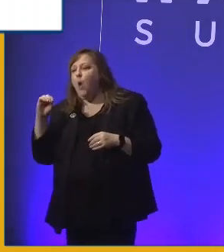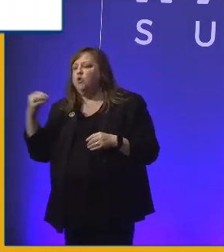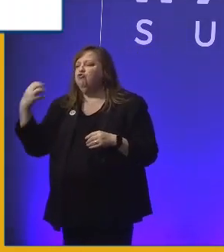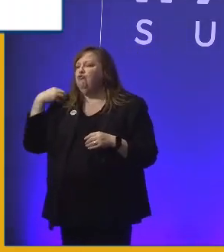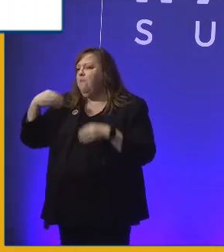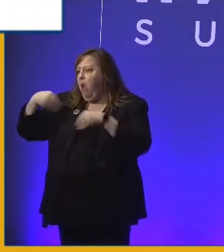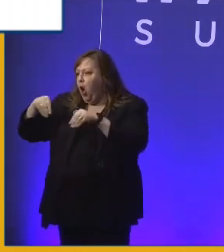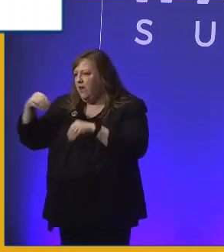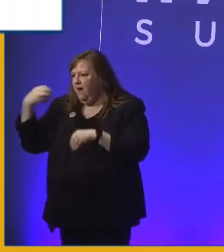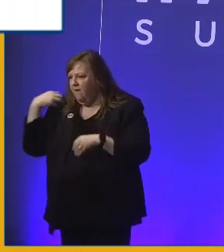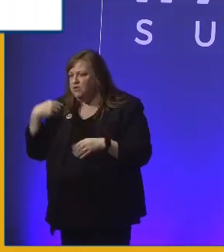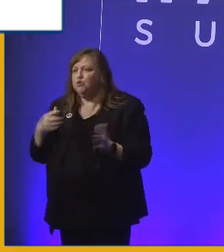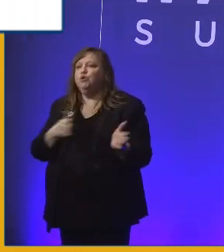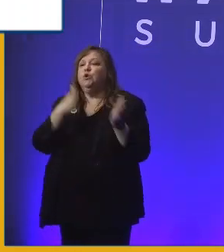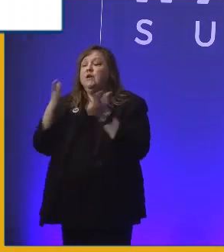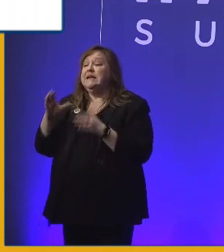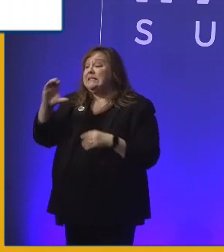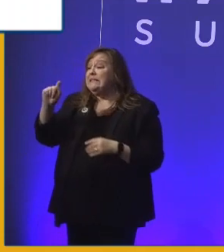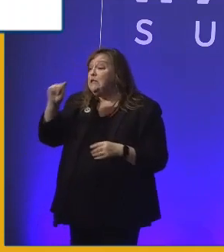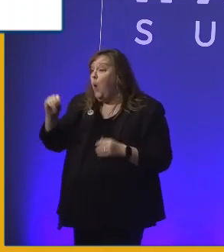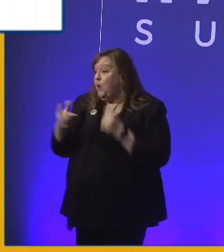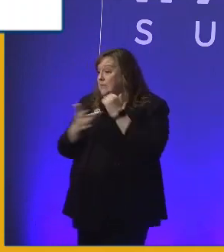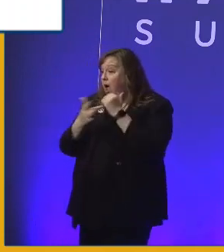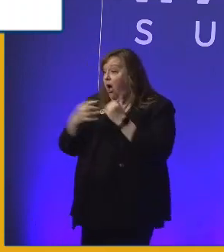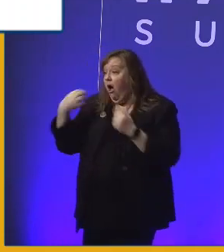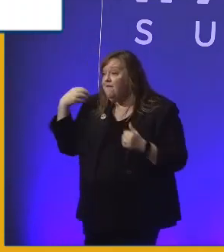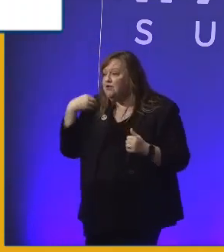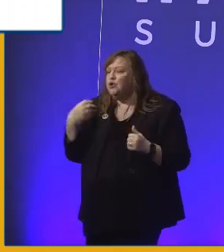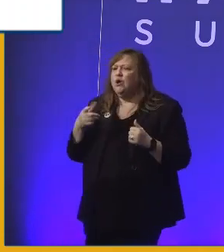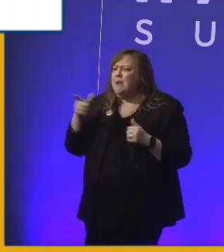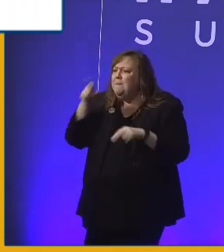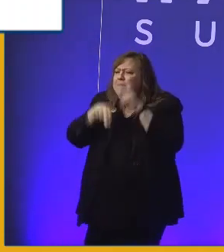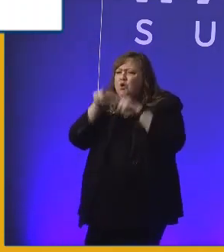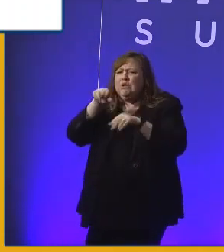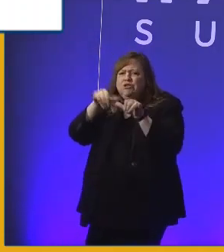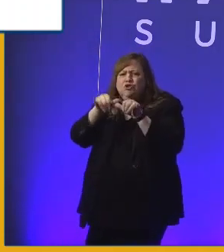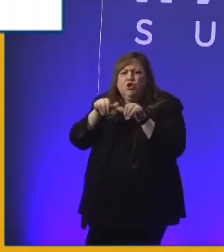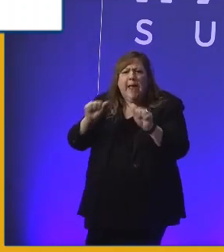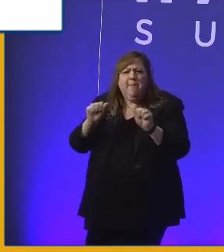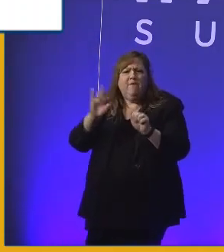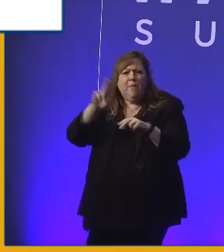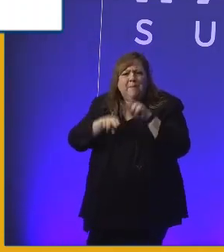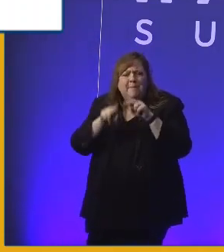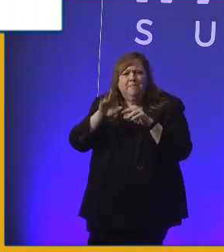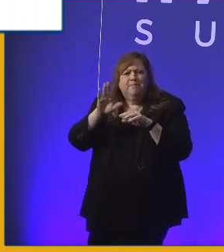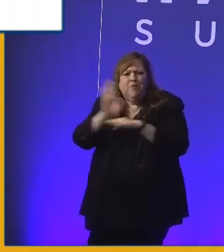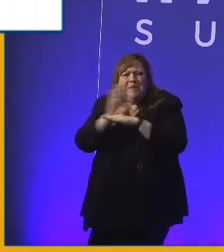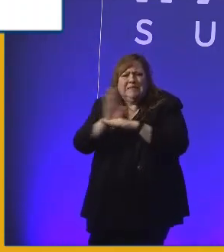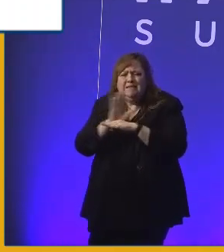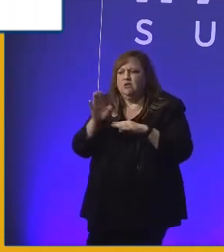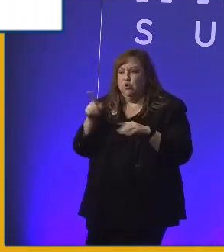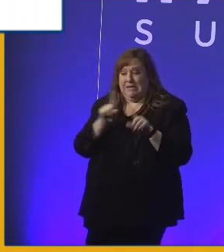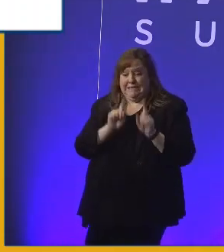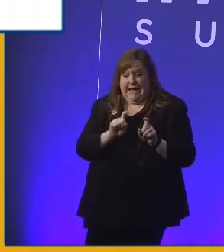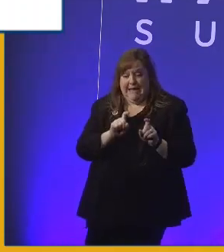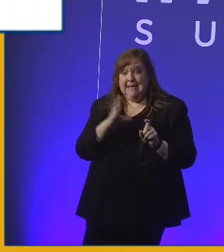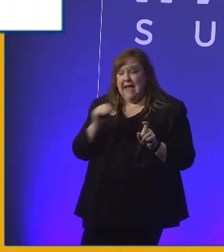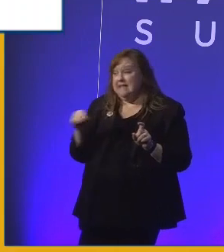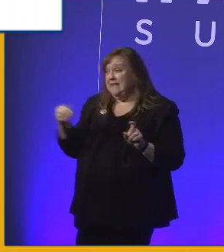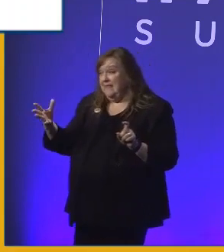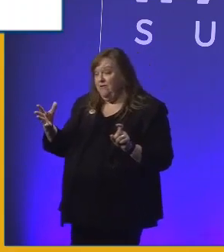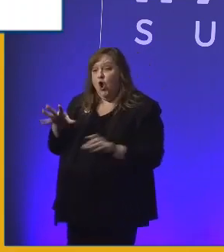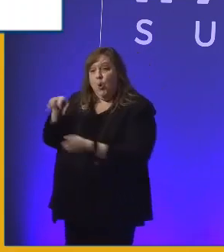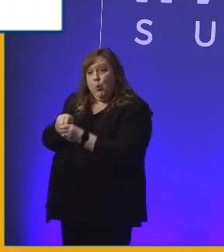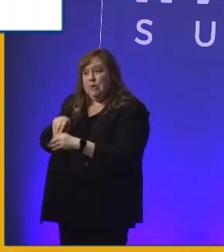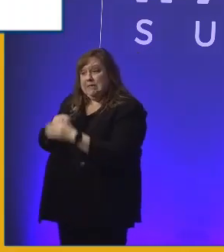actually developing the digital skills and the engineering capability within your business. If you don't know how to test and deliver against accessibility,